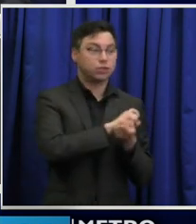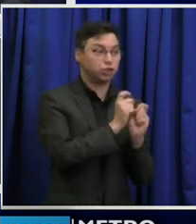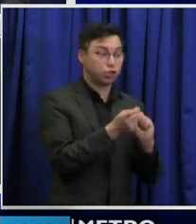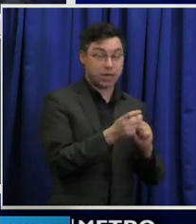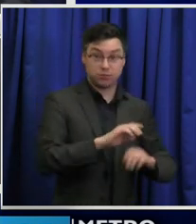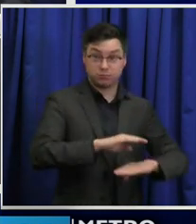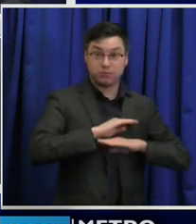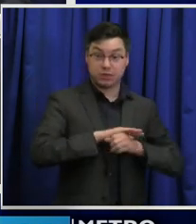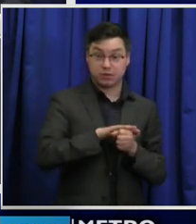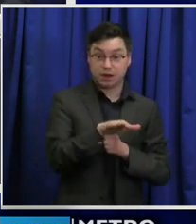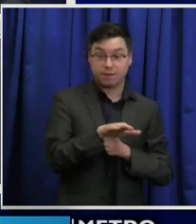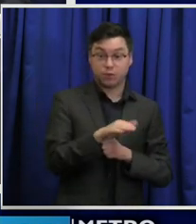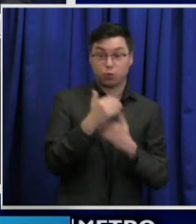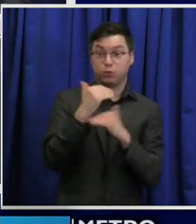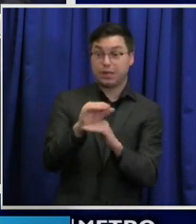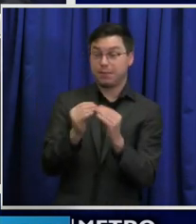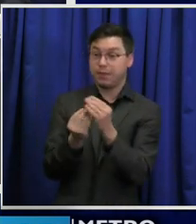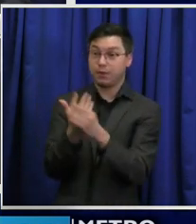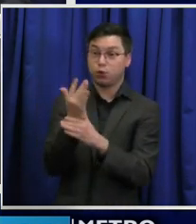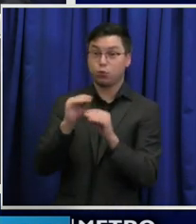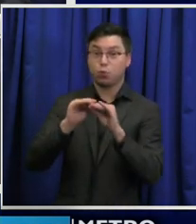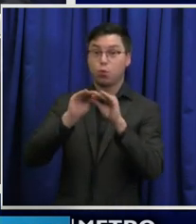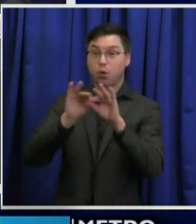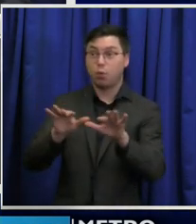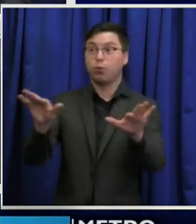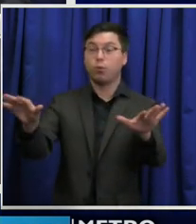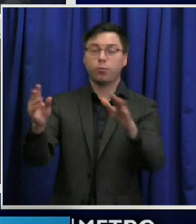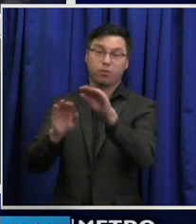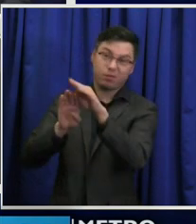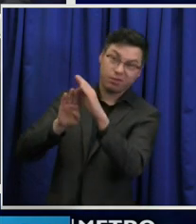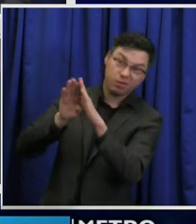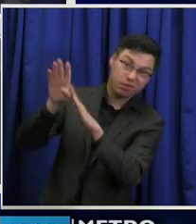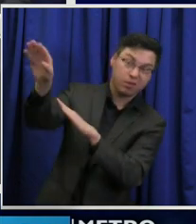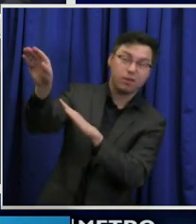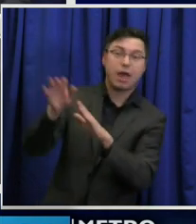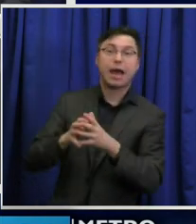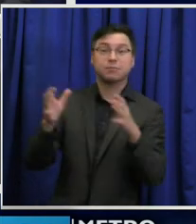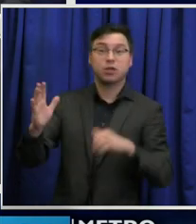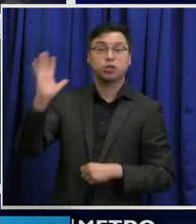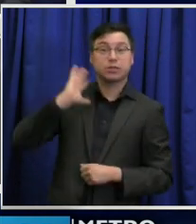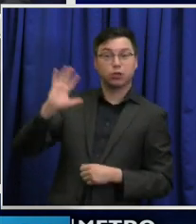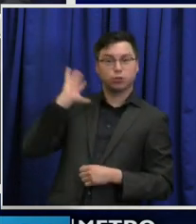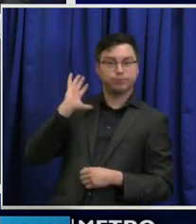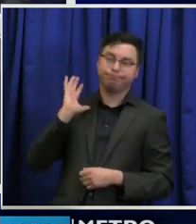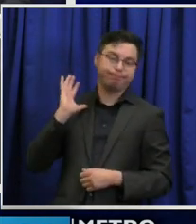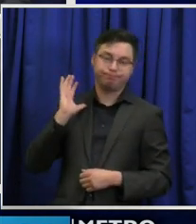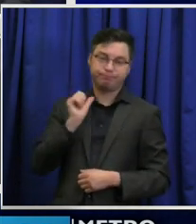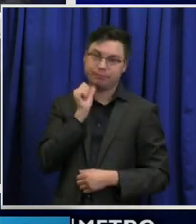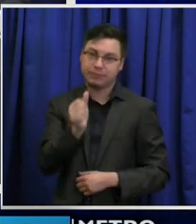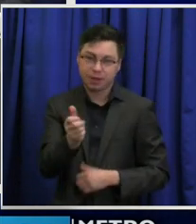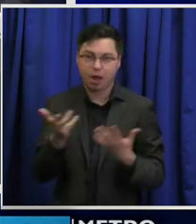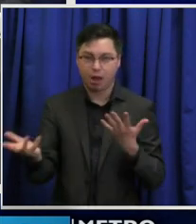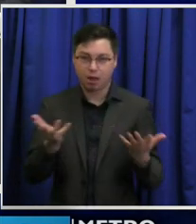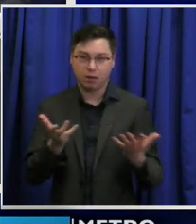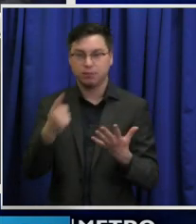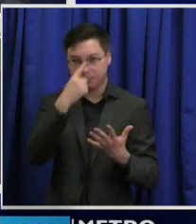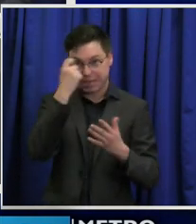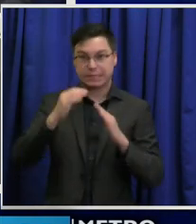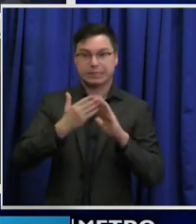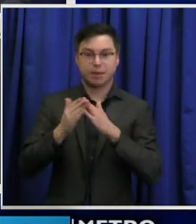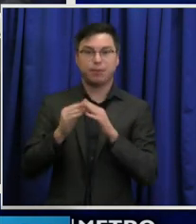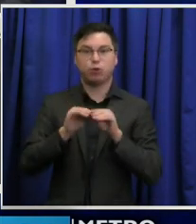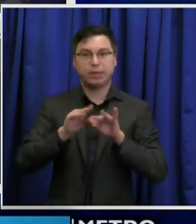able to limit the growth or the spread of the disease as much as it used to, as much as it used to in a community spread